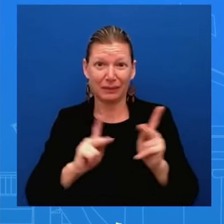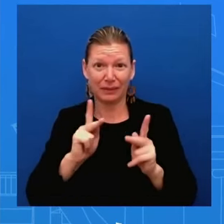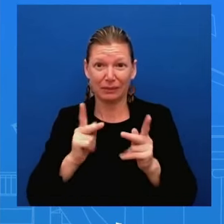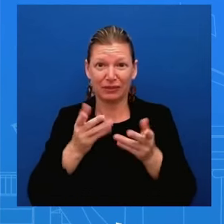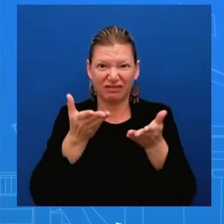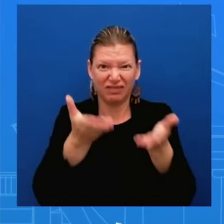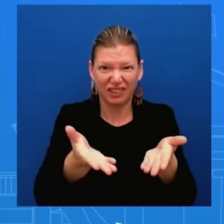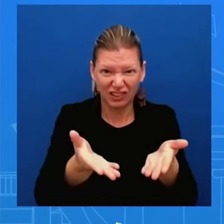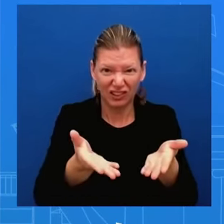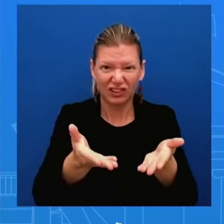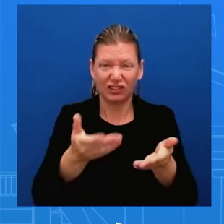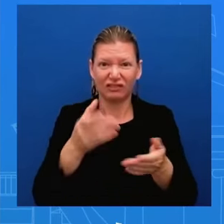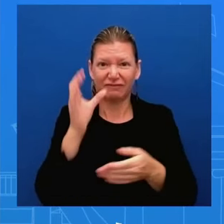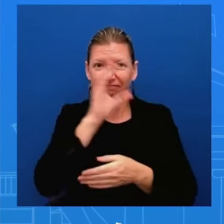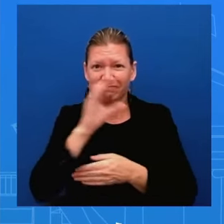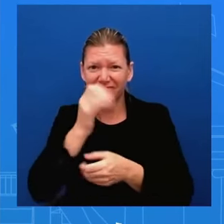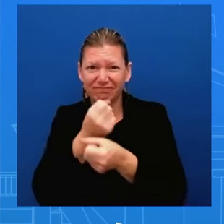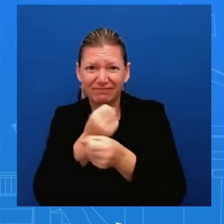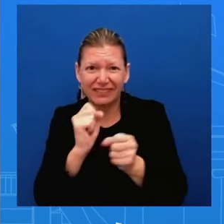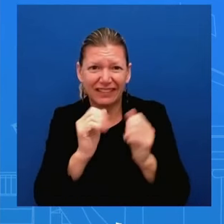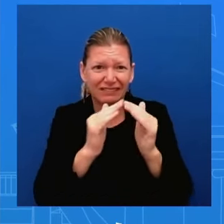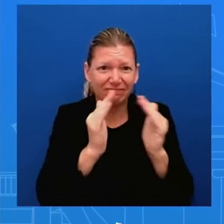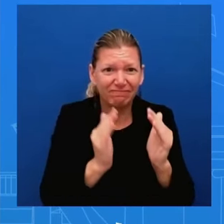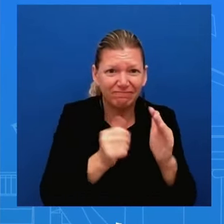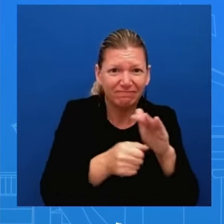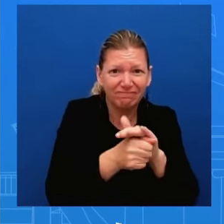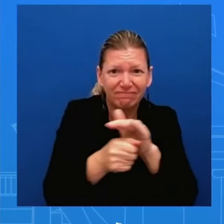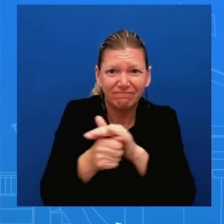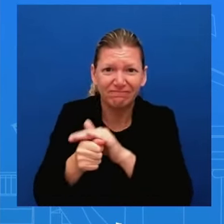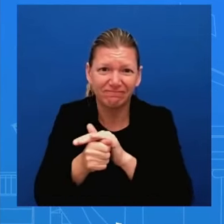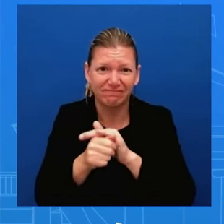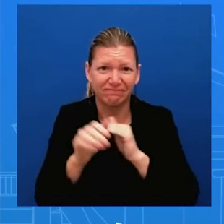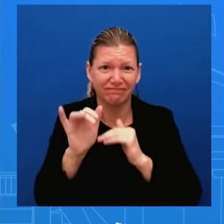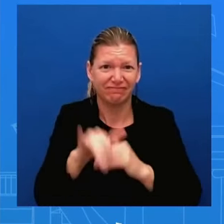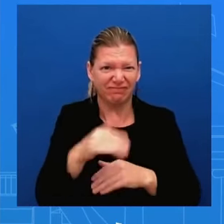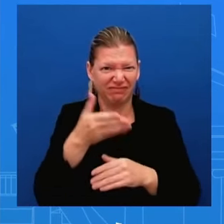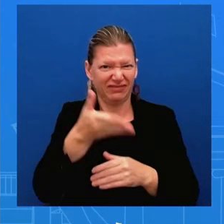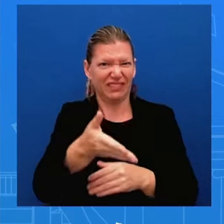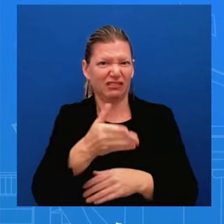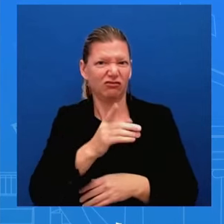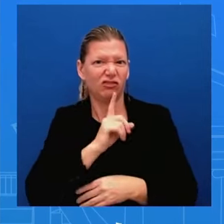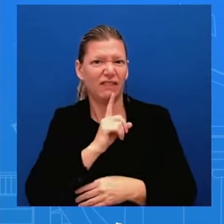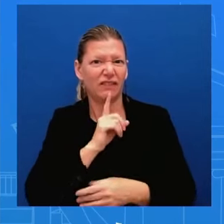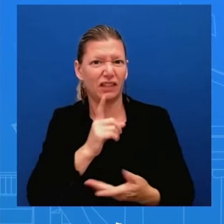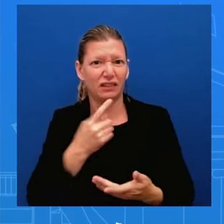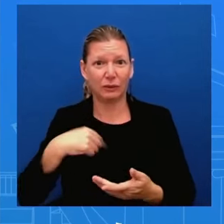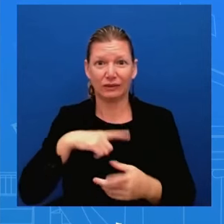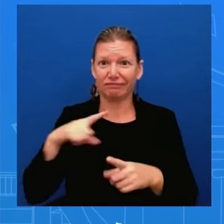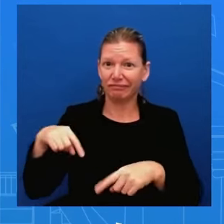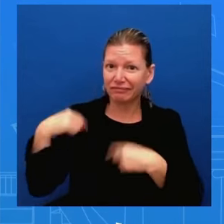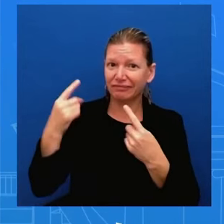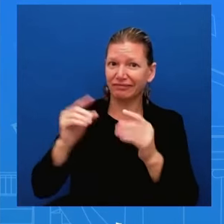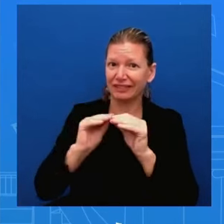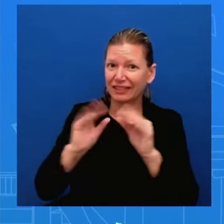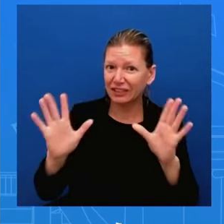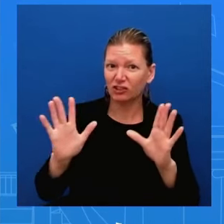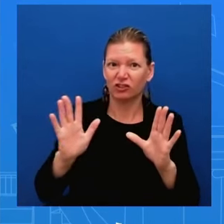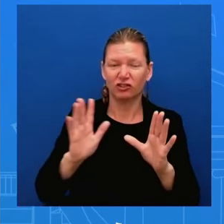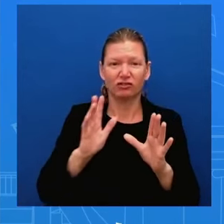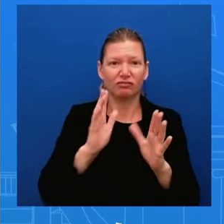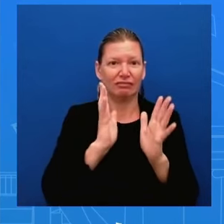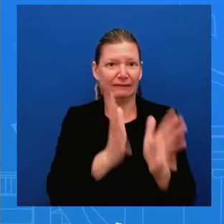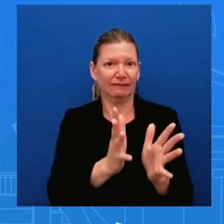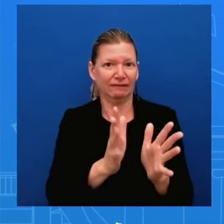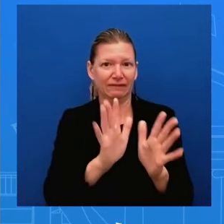and so we're going to continue to have conversations obviously with israeli government uh jake sullivan spoke to this in the upcoming days